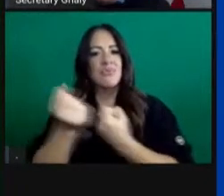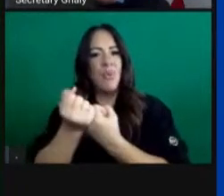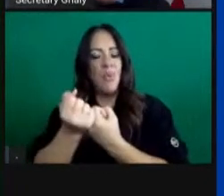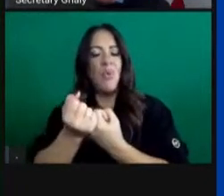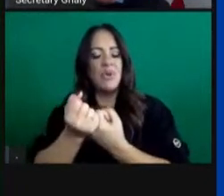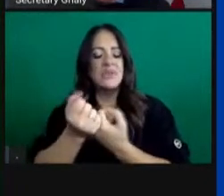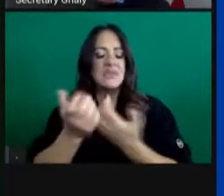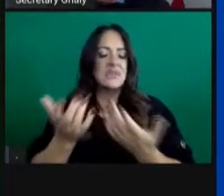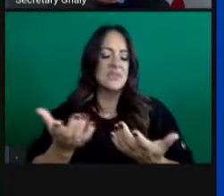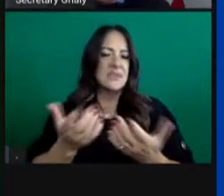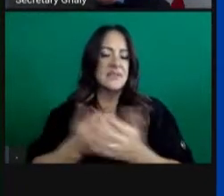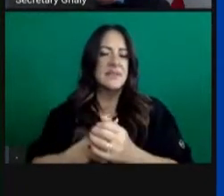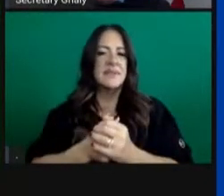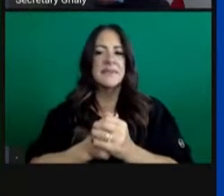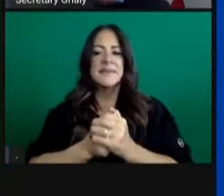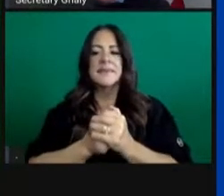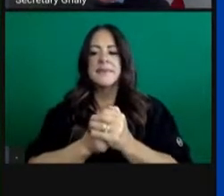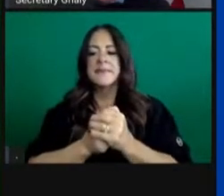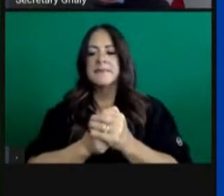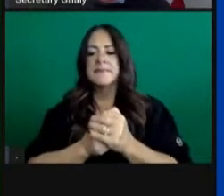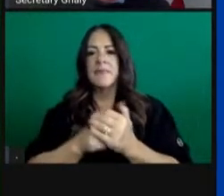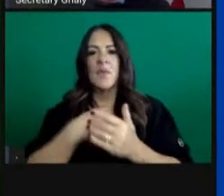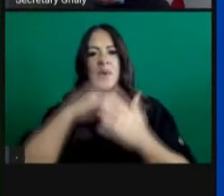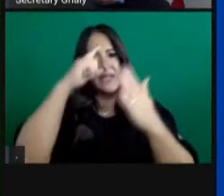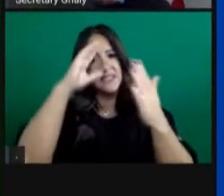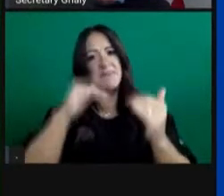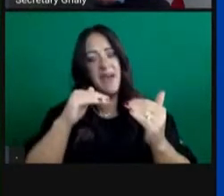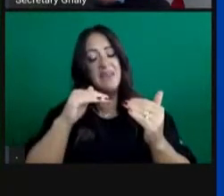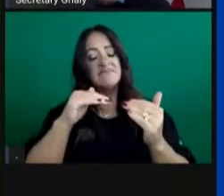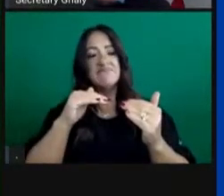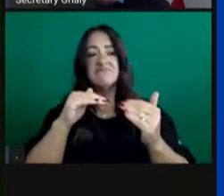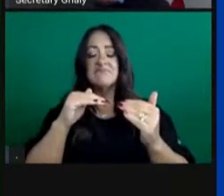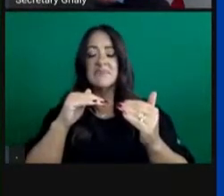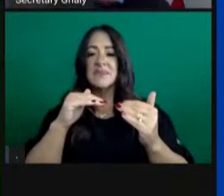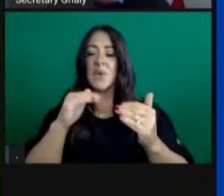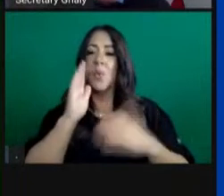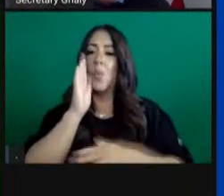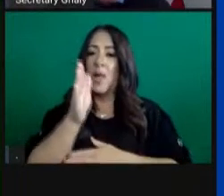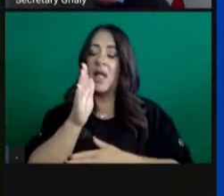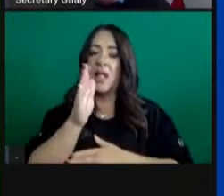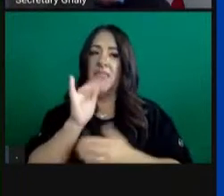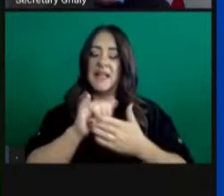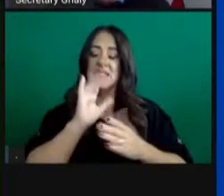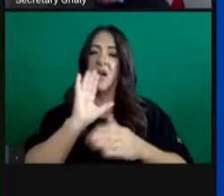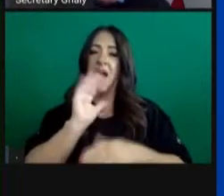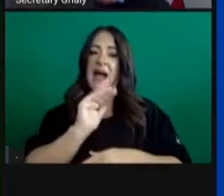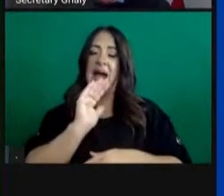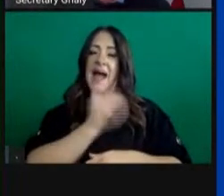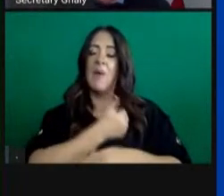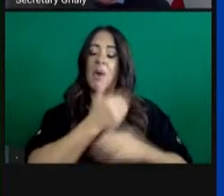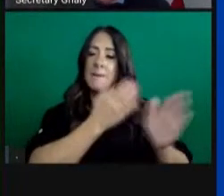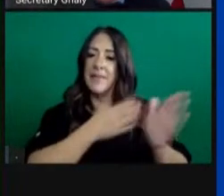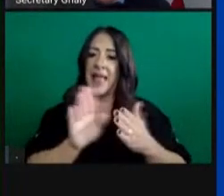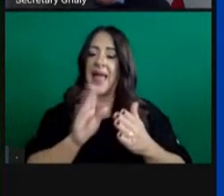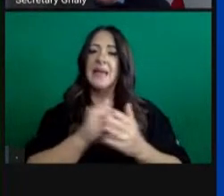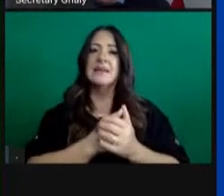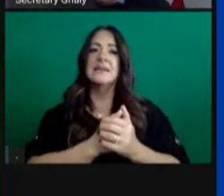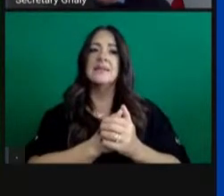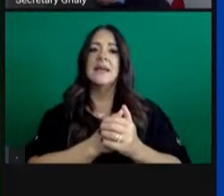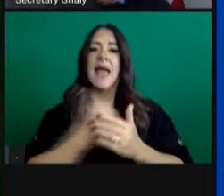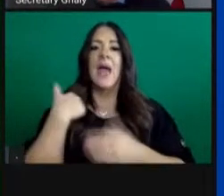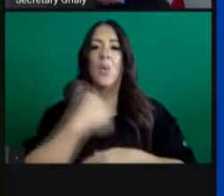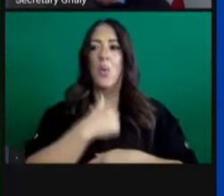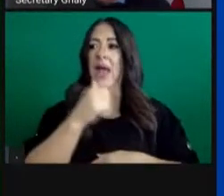support the more impacted ones. We expect to do that with a great deal of planning and to do it with haste